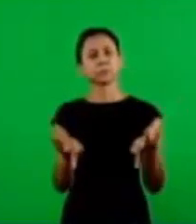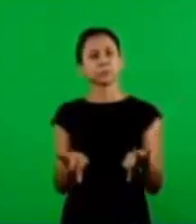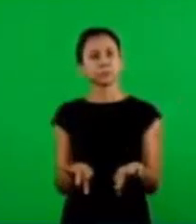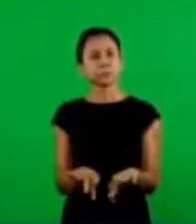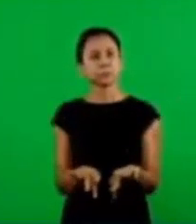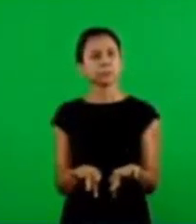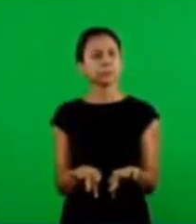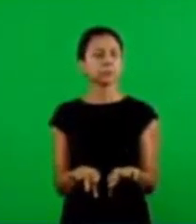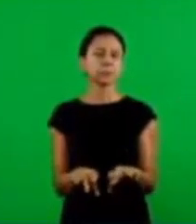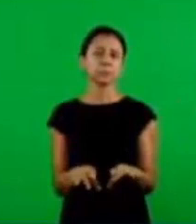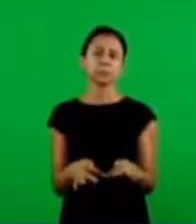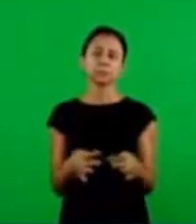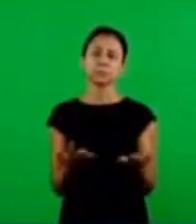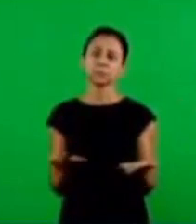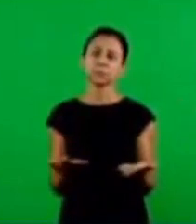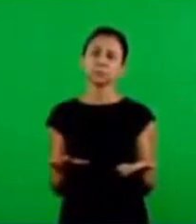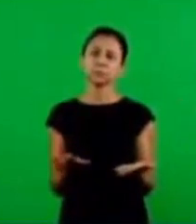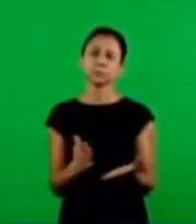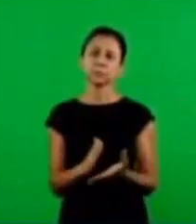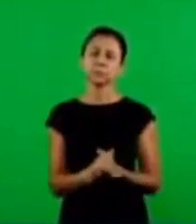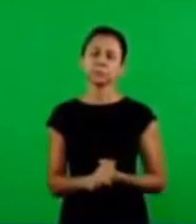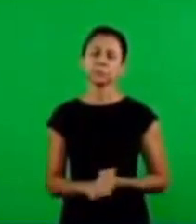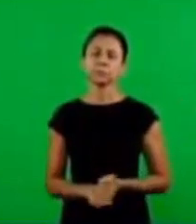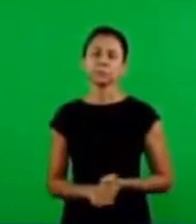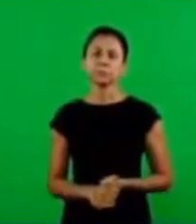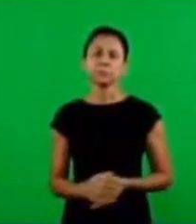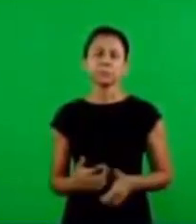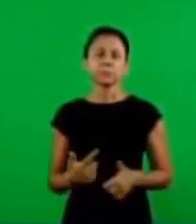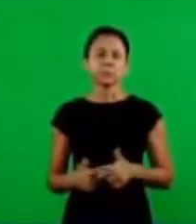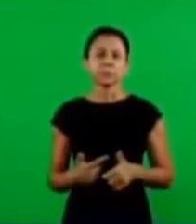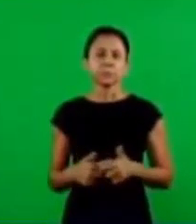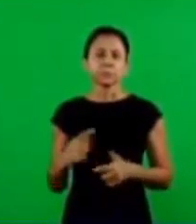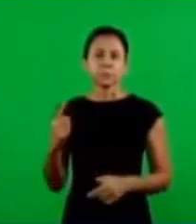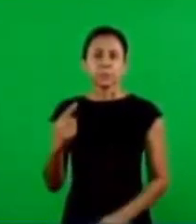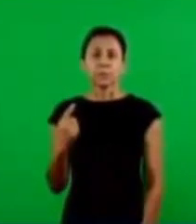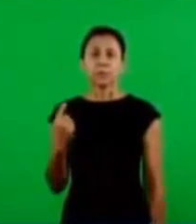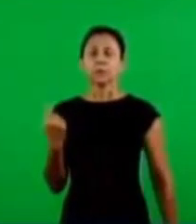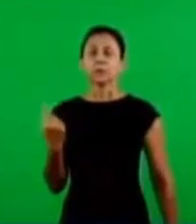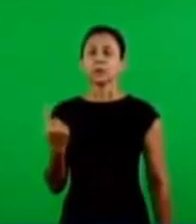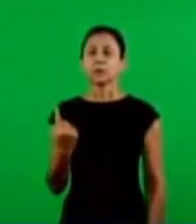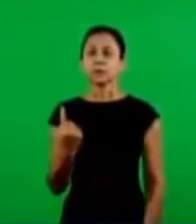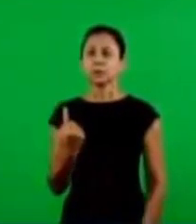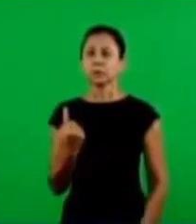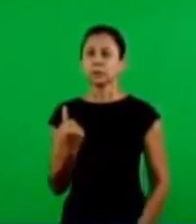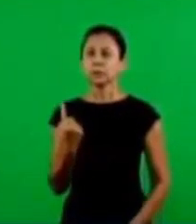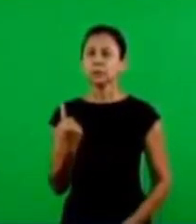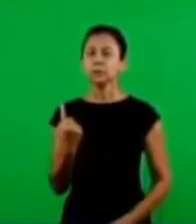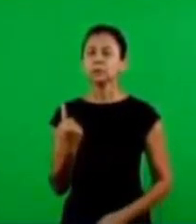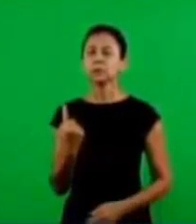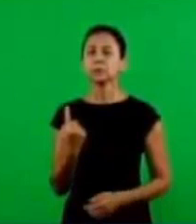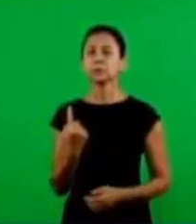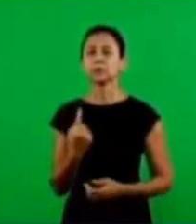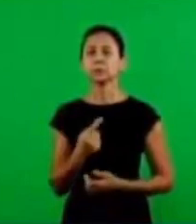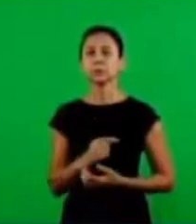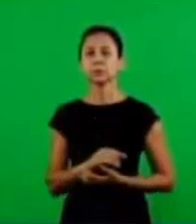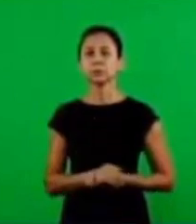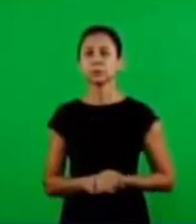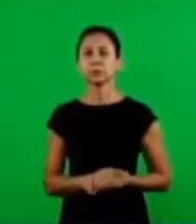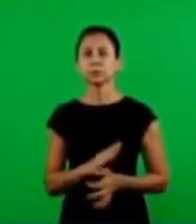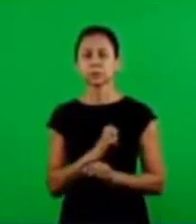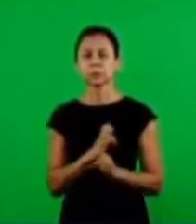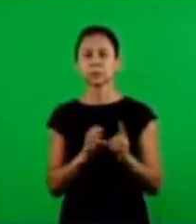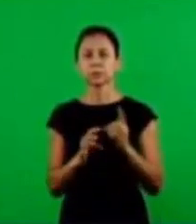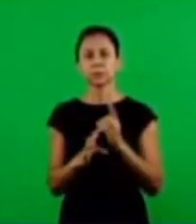is going to close to come to an end because in truth we are contemplating